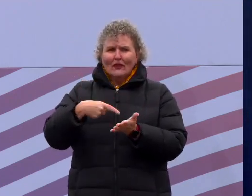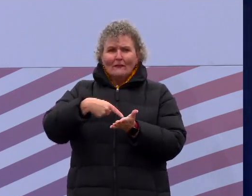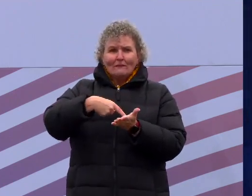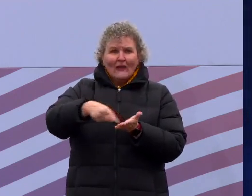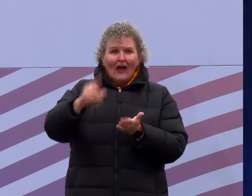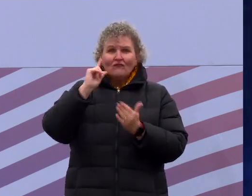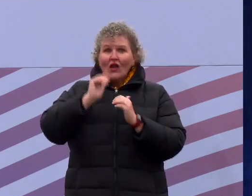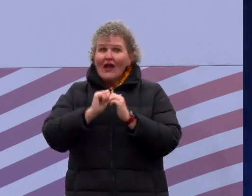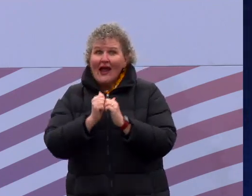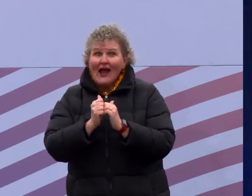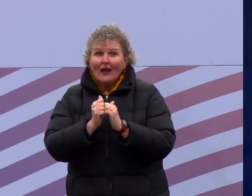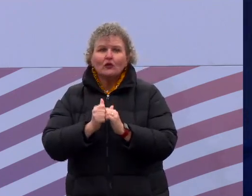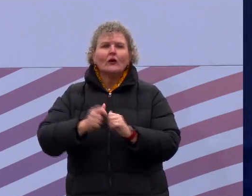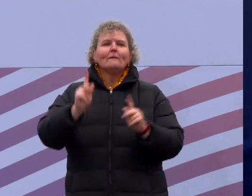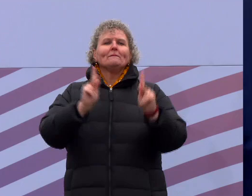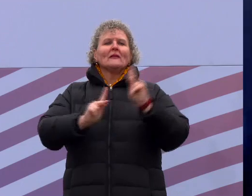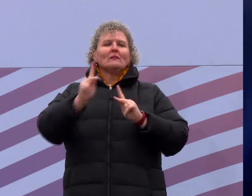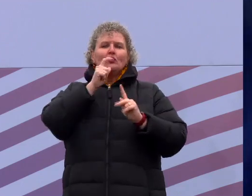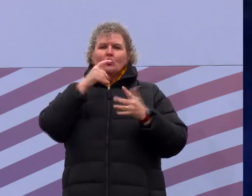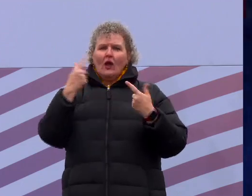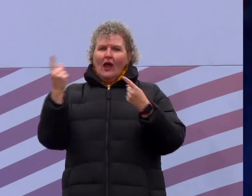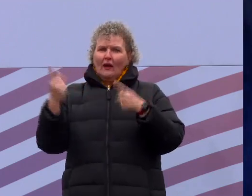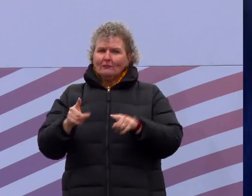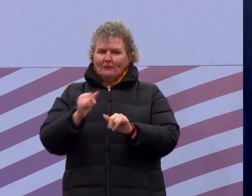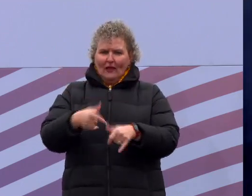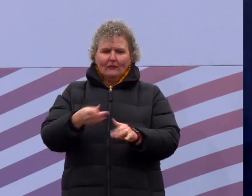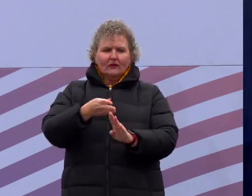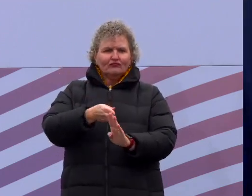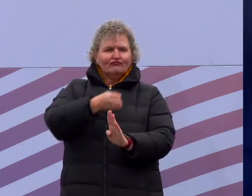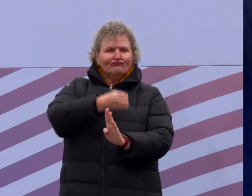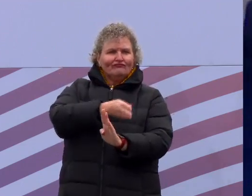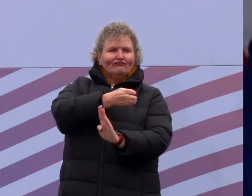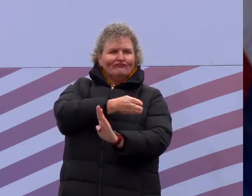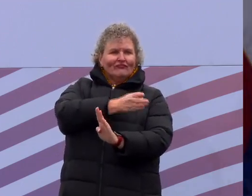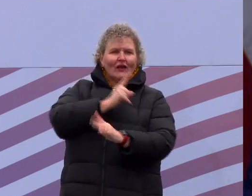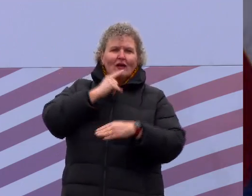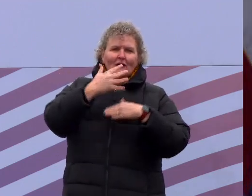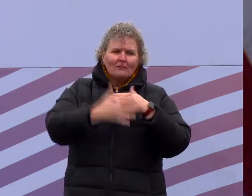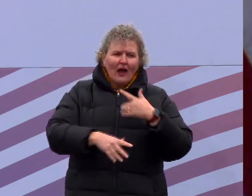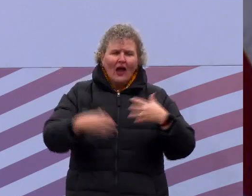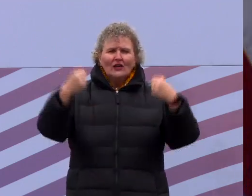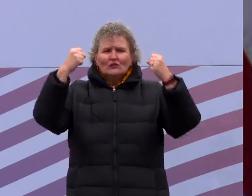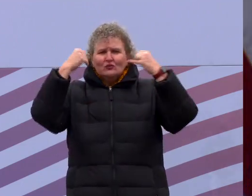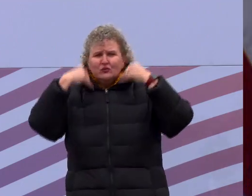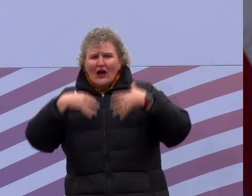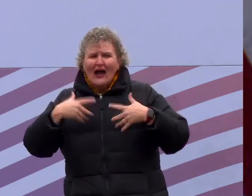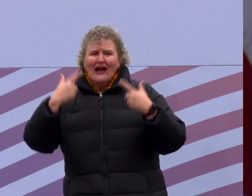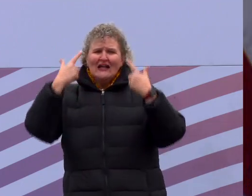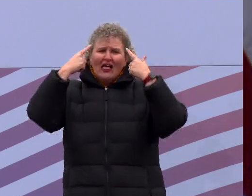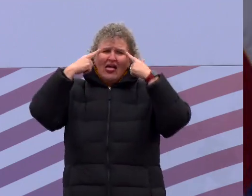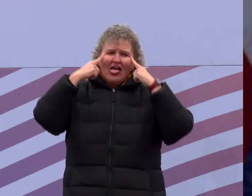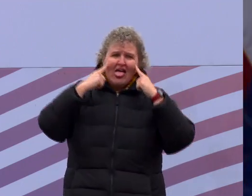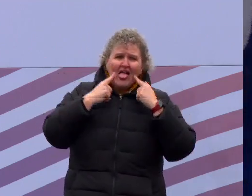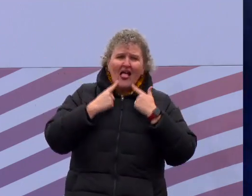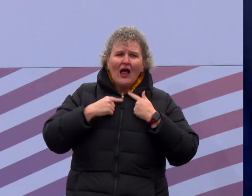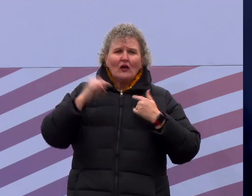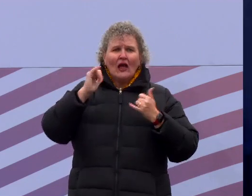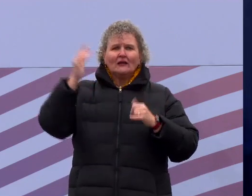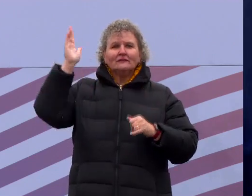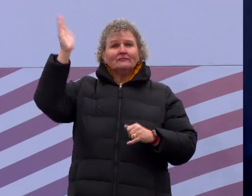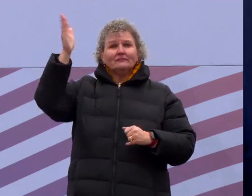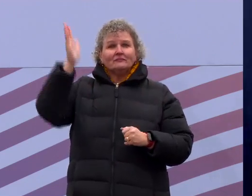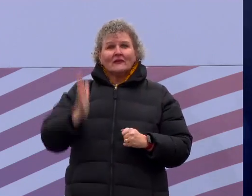of those who came before me. People like Speaker Kay Leroy Irvis. People like Chief Justice Robert Nix.